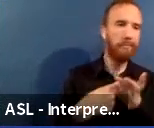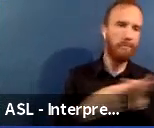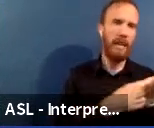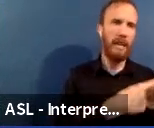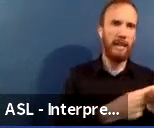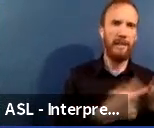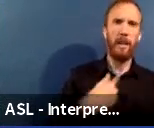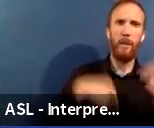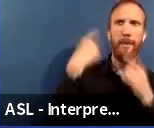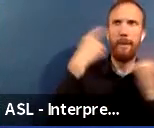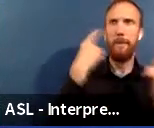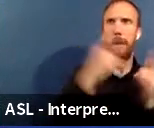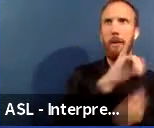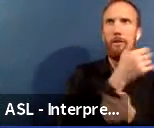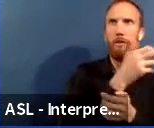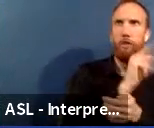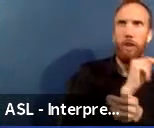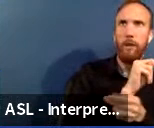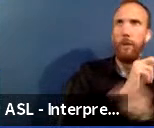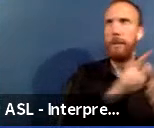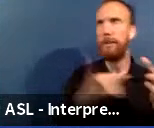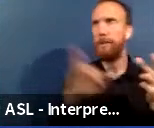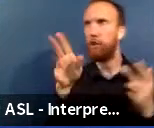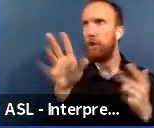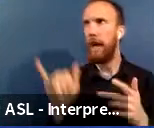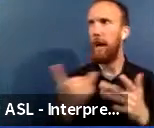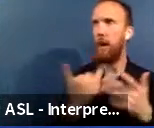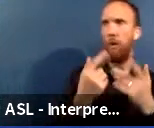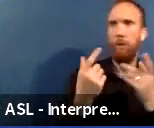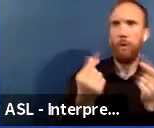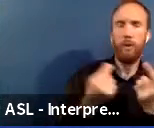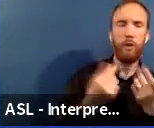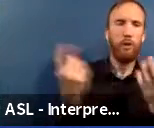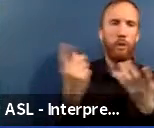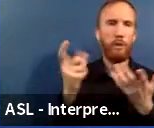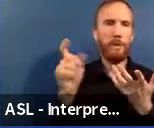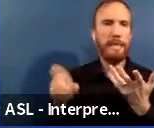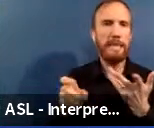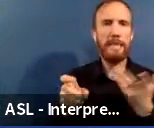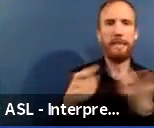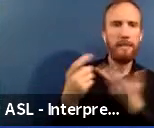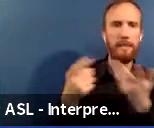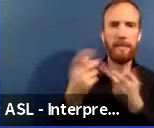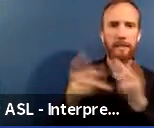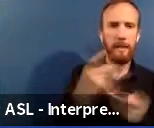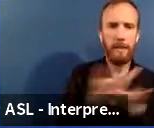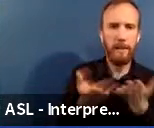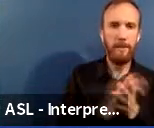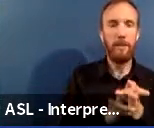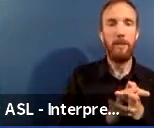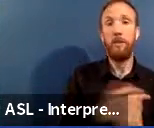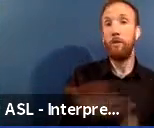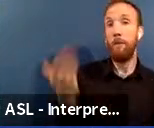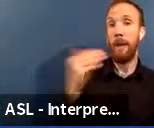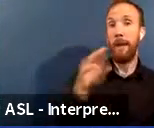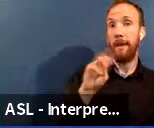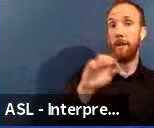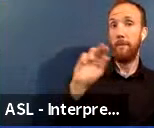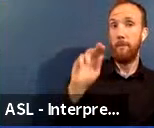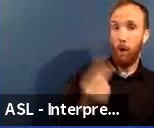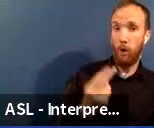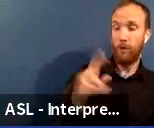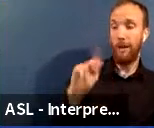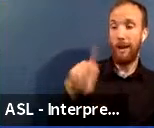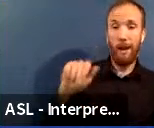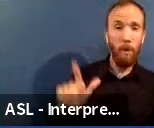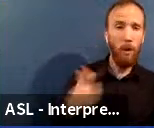to July to do the right work. And so in March and April, what we decided to do once again was go back and